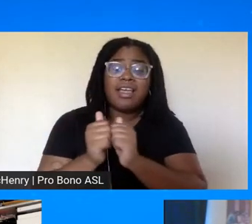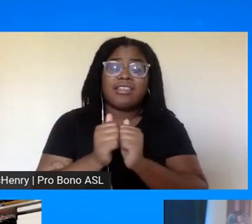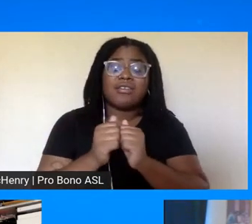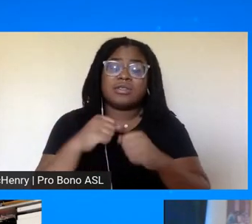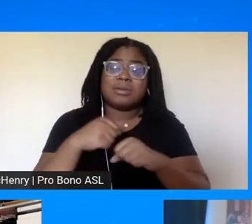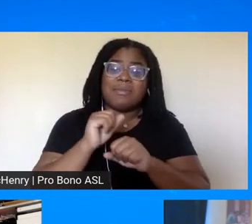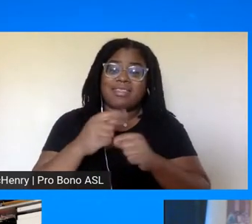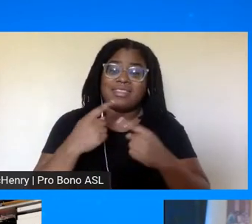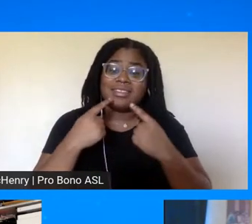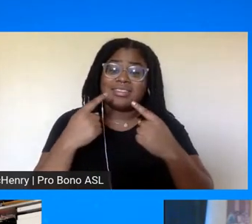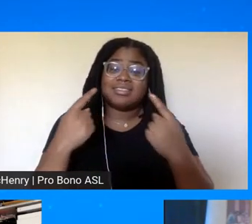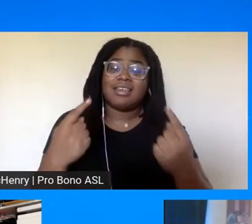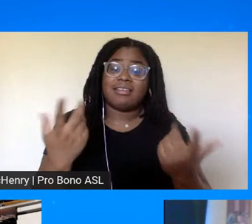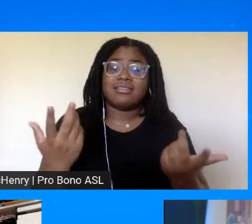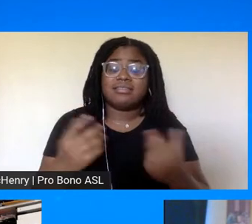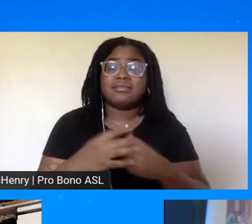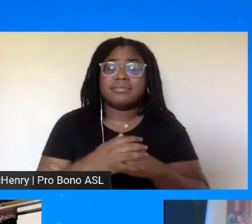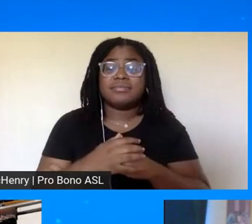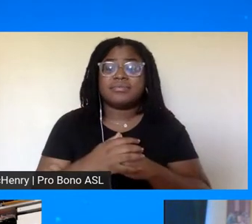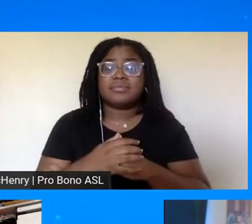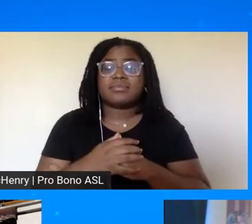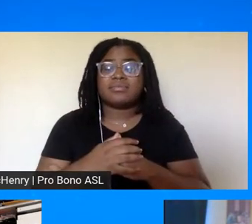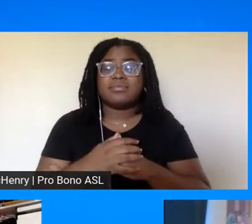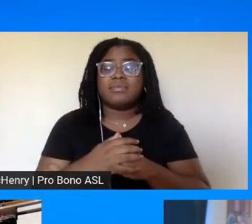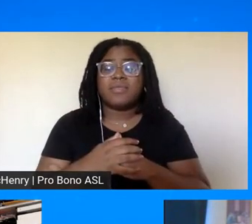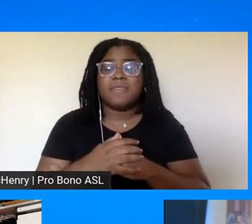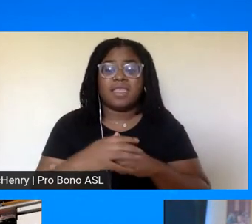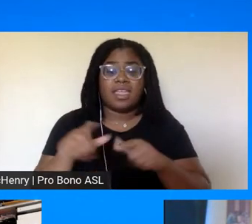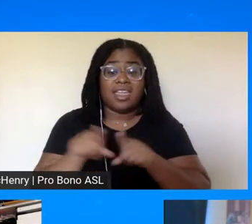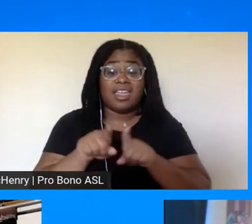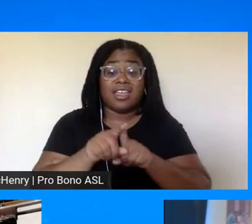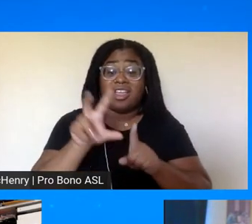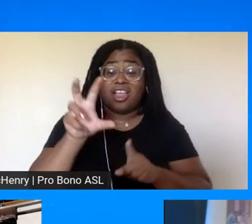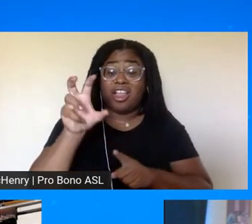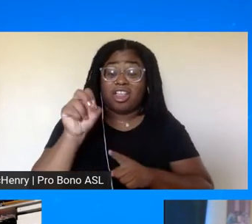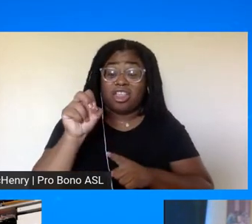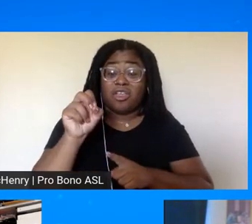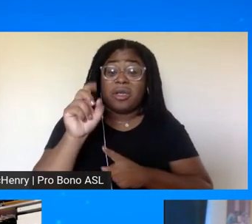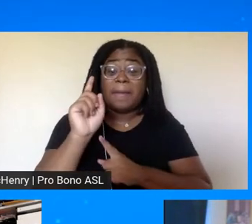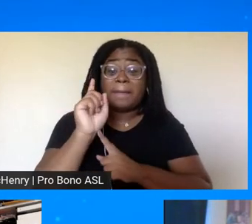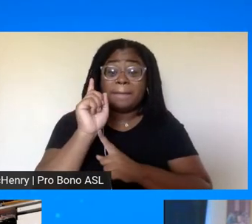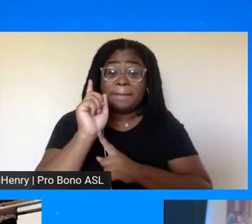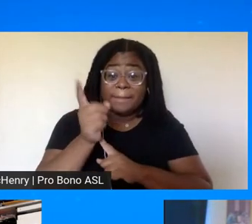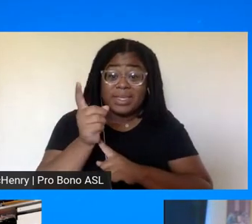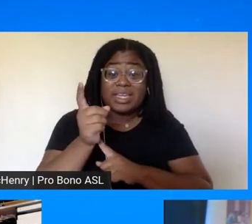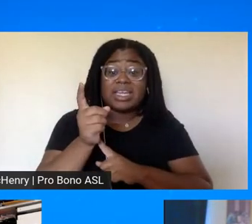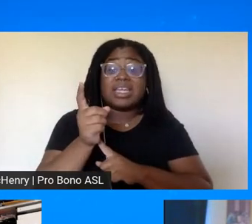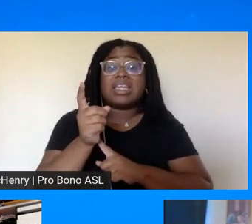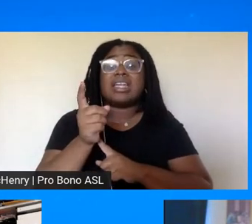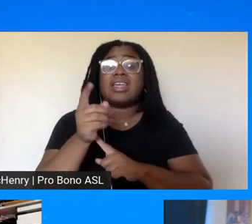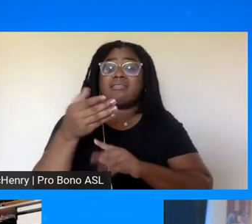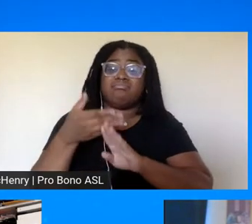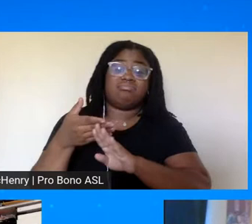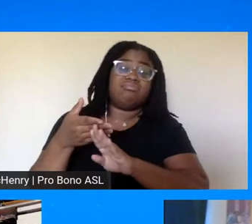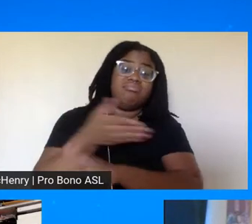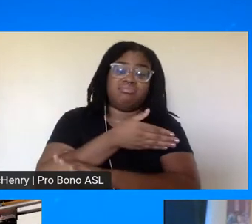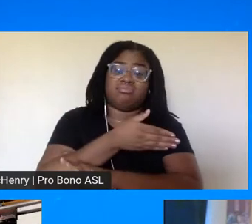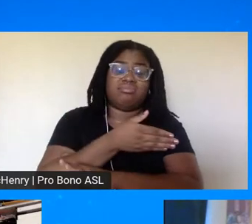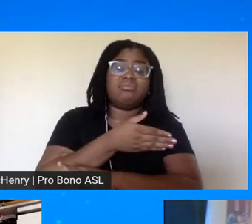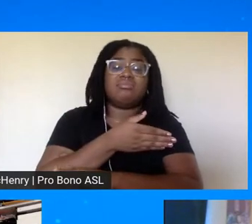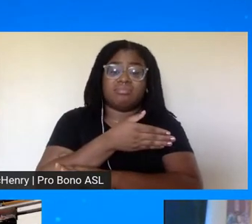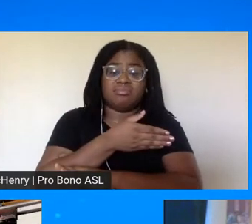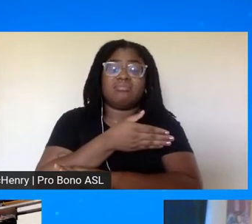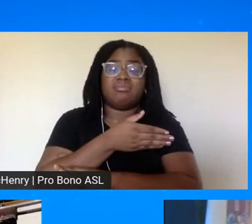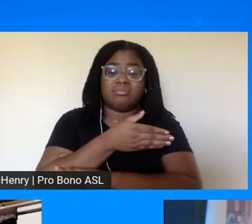and as a um a footnote they were 30 minutes ahead so they were not lagging behind three or four hours uh they were